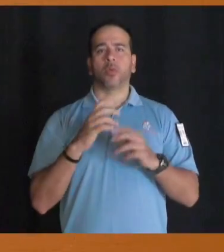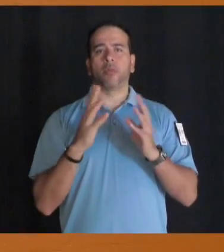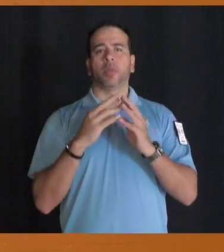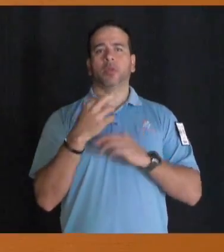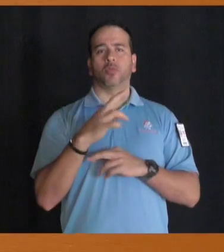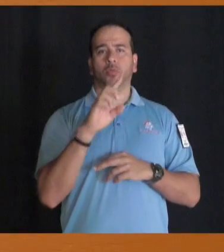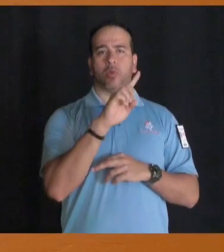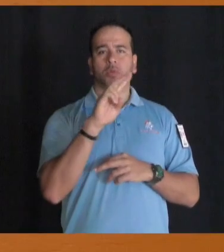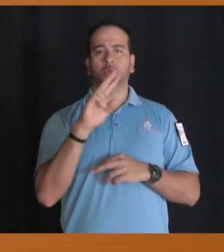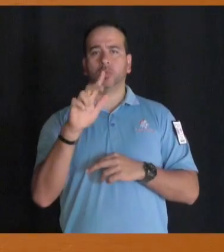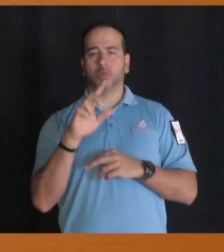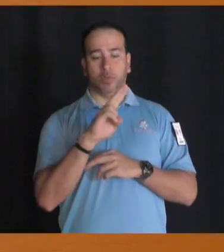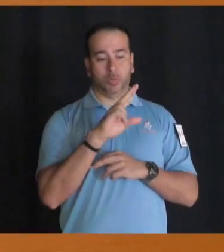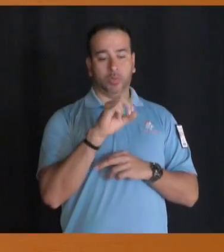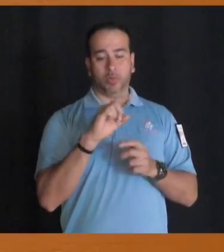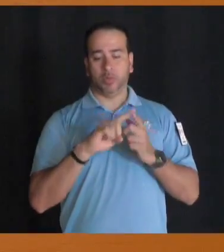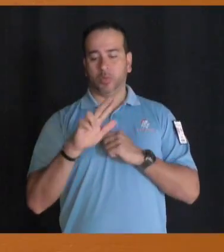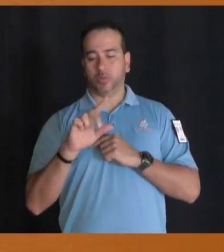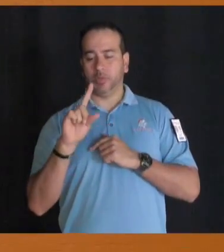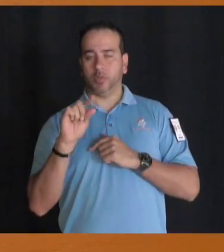123 from 2.30 to 3.20.